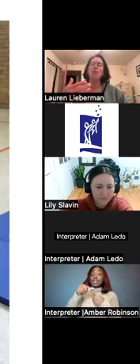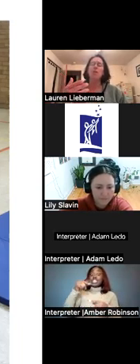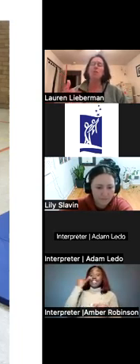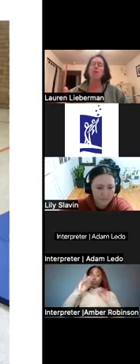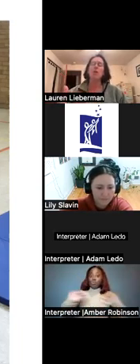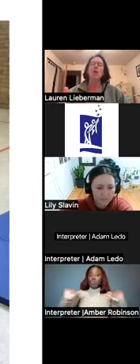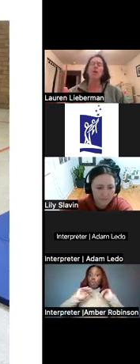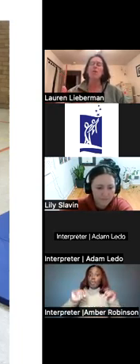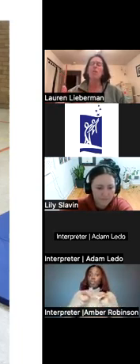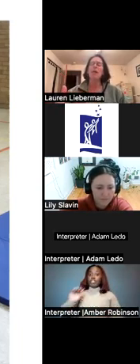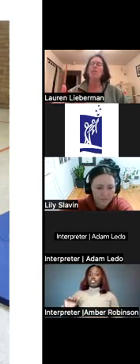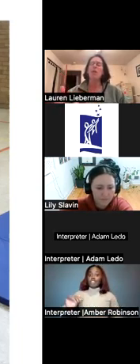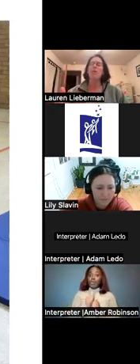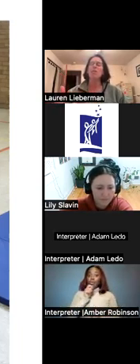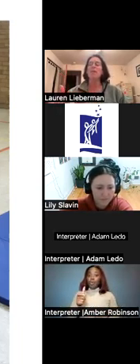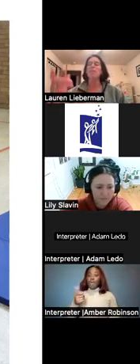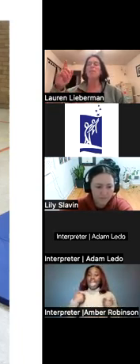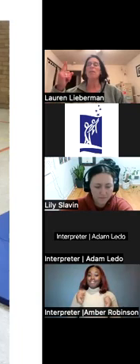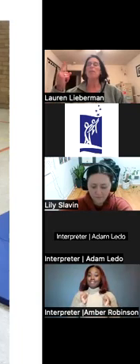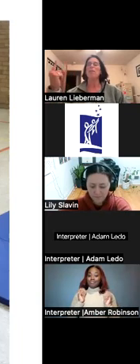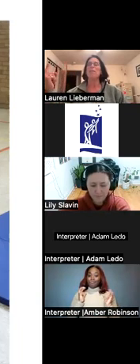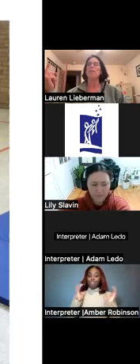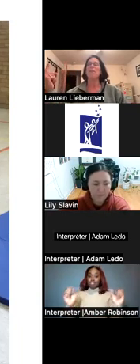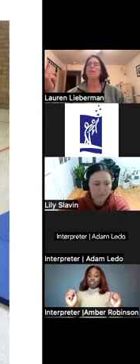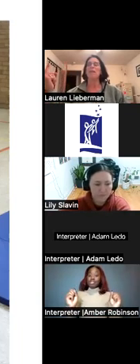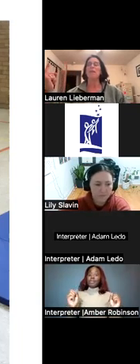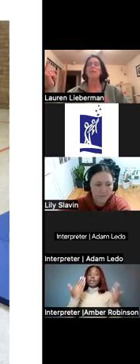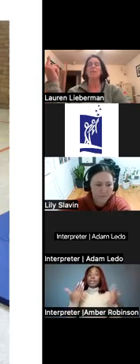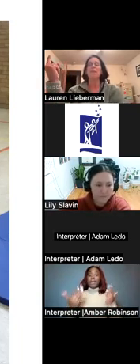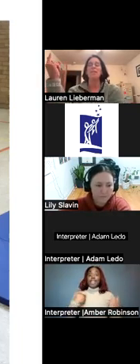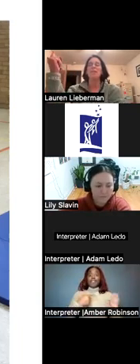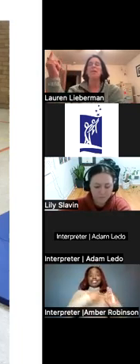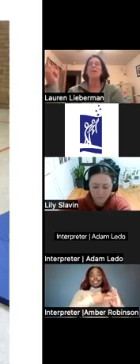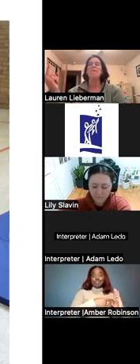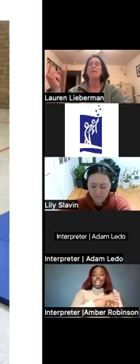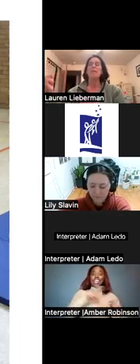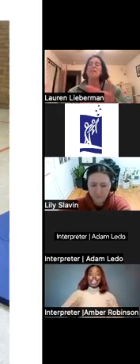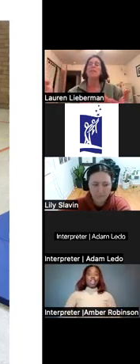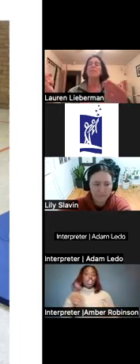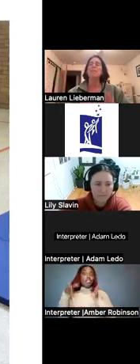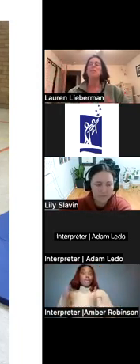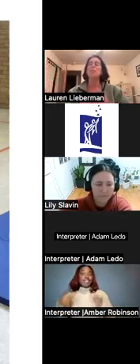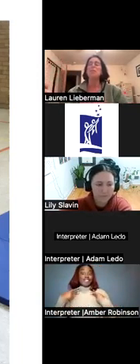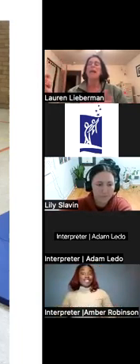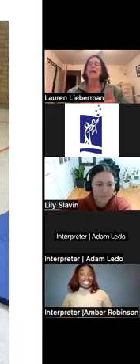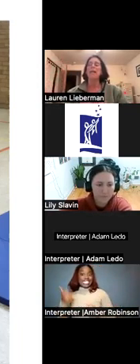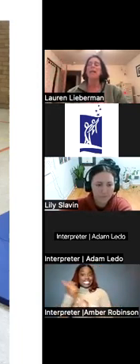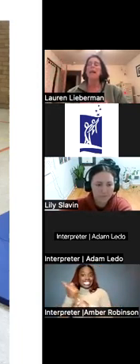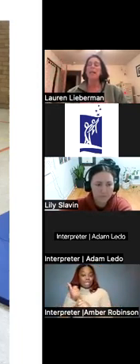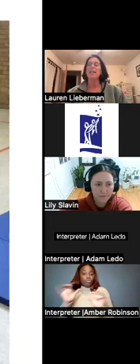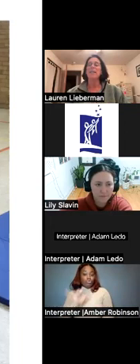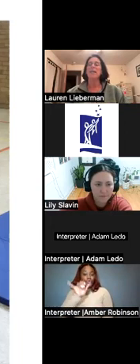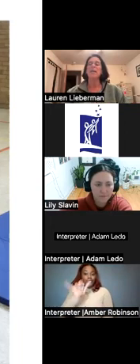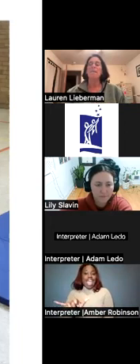with charge syndrome. So you might have one person demonstrating within their vision and another person needing to physically assist them to do that